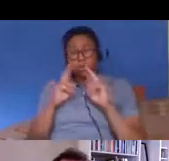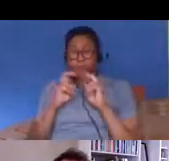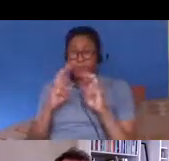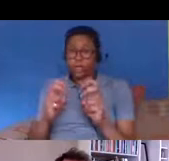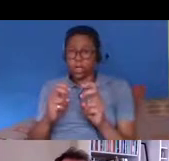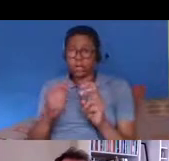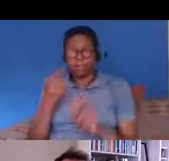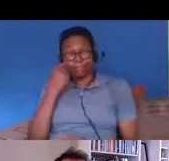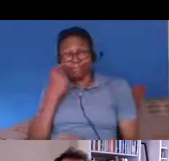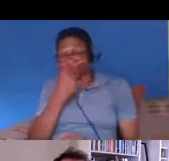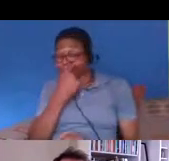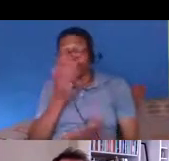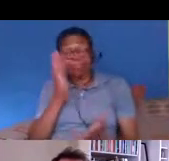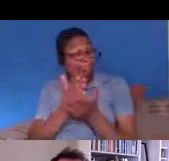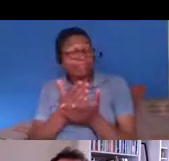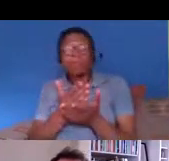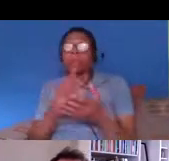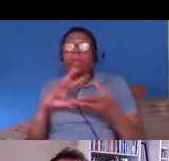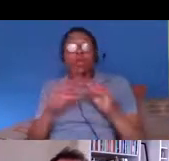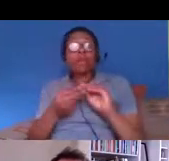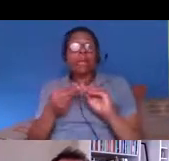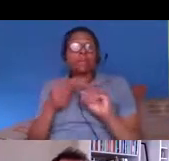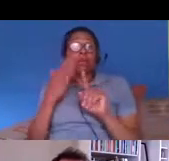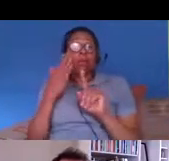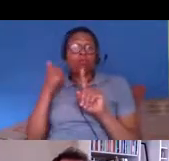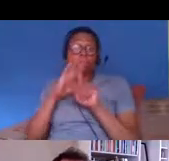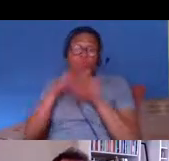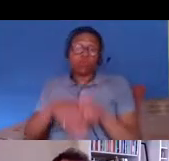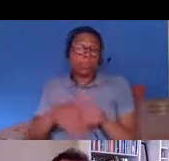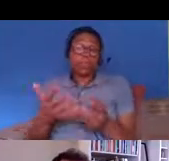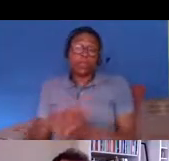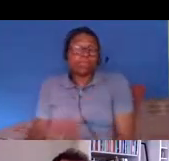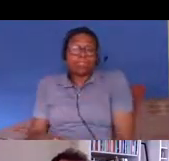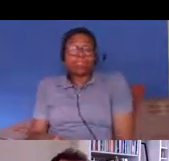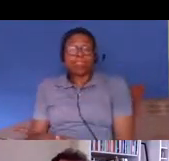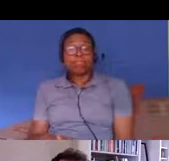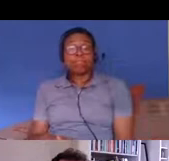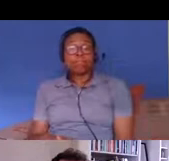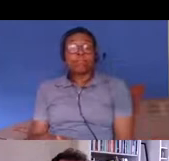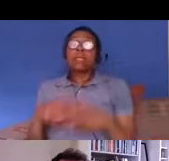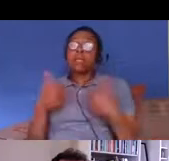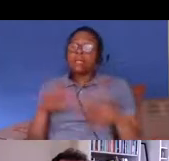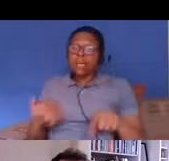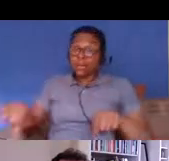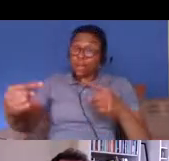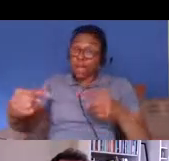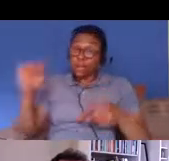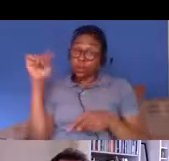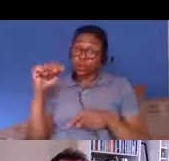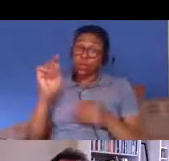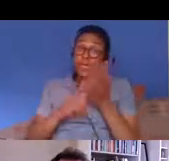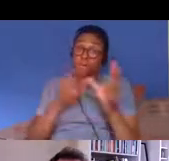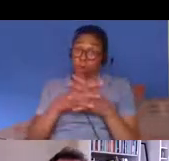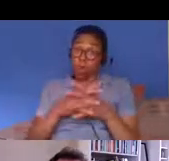it does indeed as expected cause race discrimination um so there's been a legal challenge um they won at the first